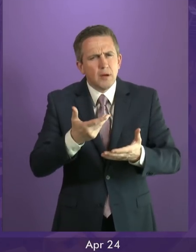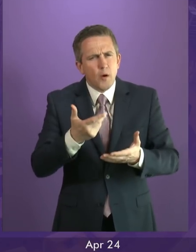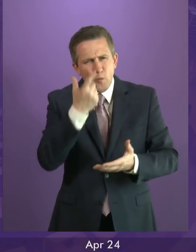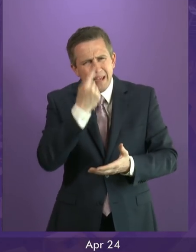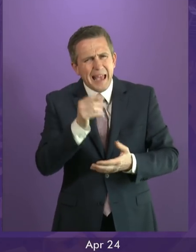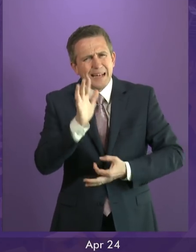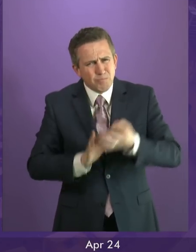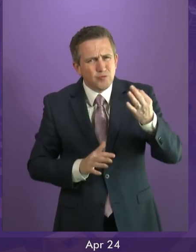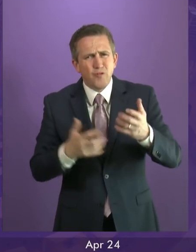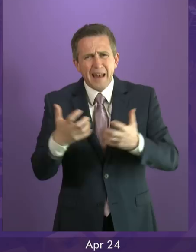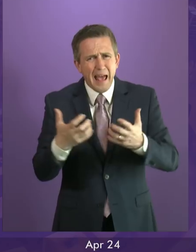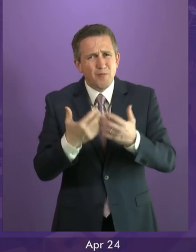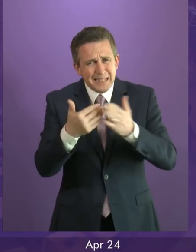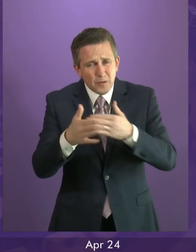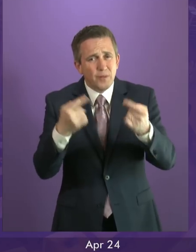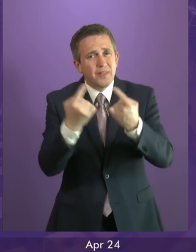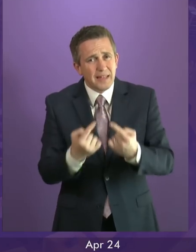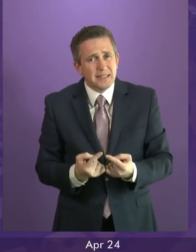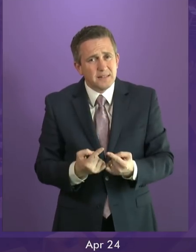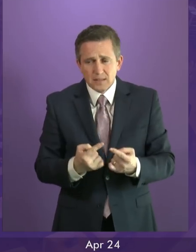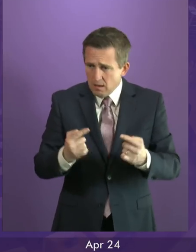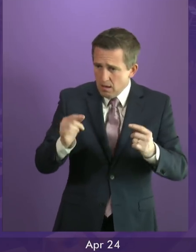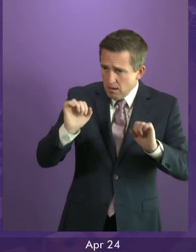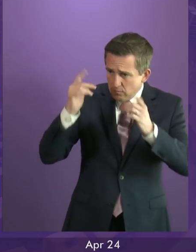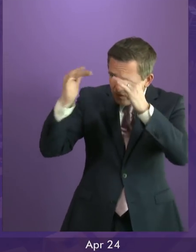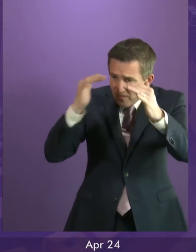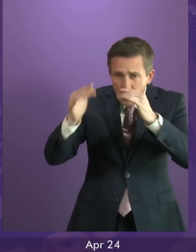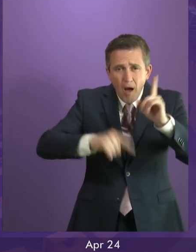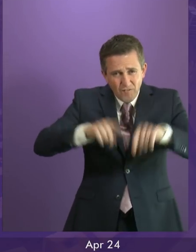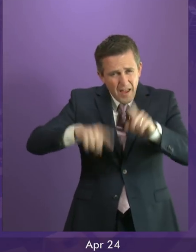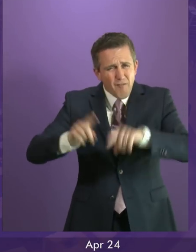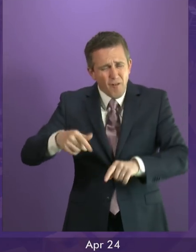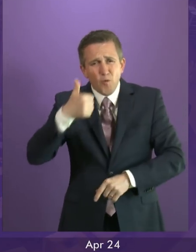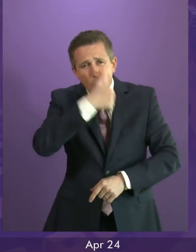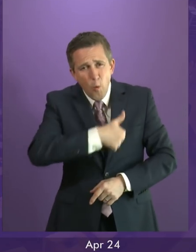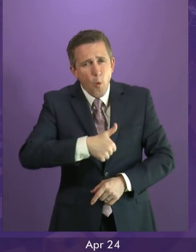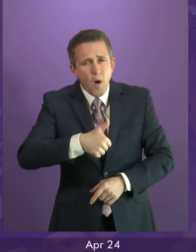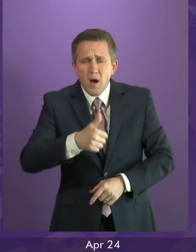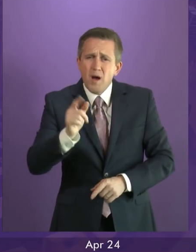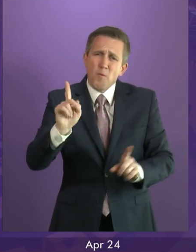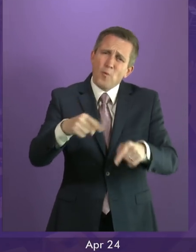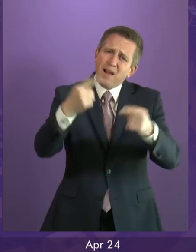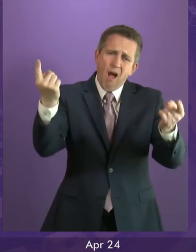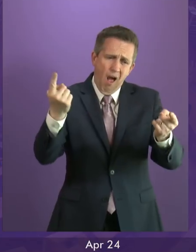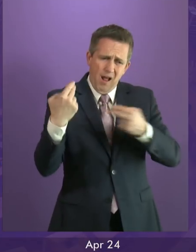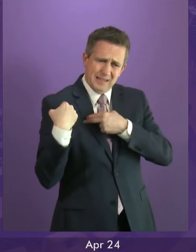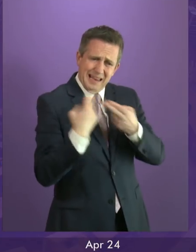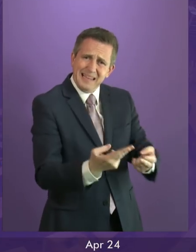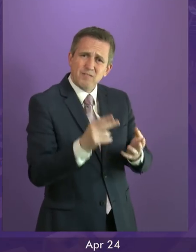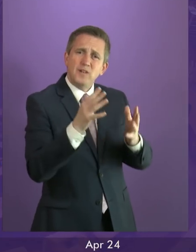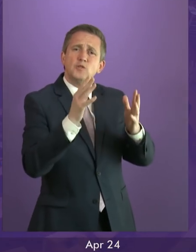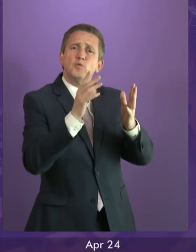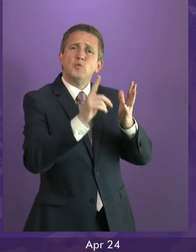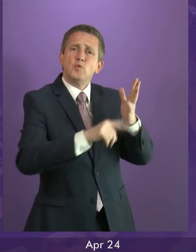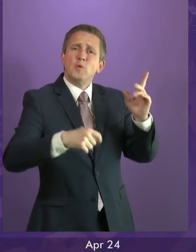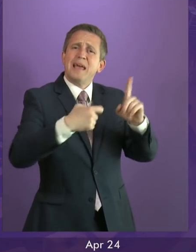views on how to do so, but we should not be accepting a situation where Scotland's fate is decided by Westminster